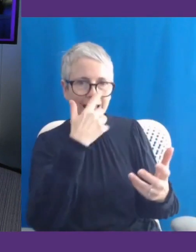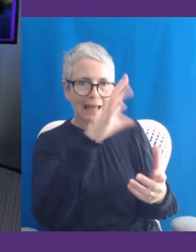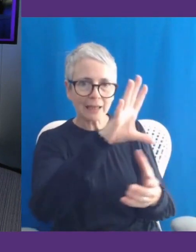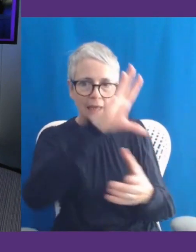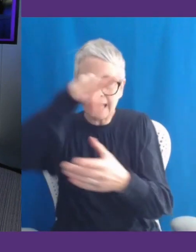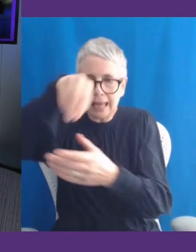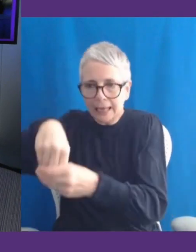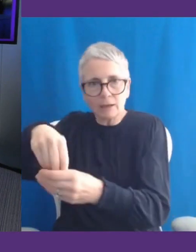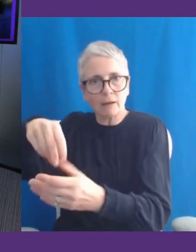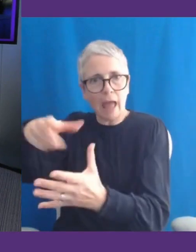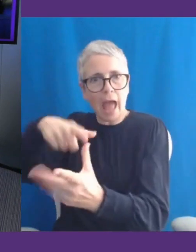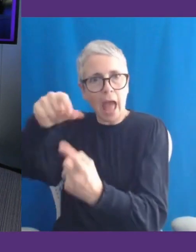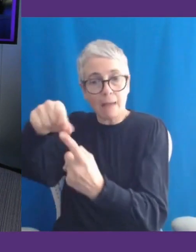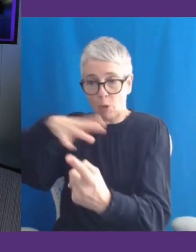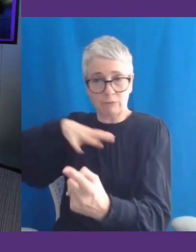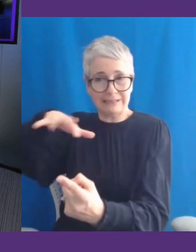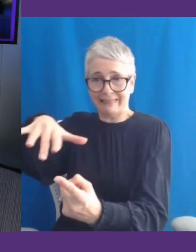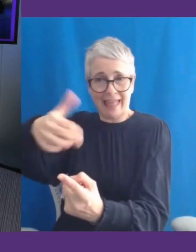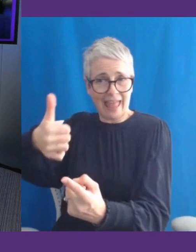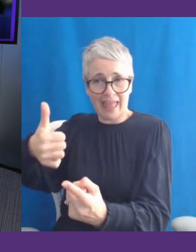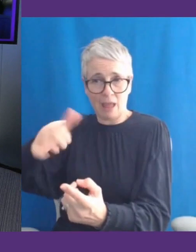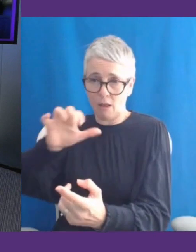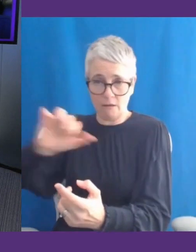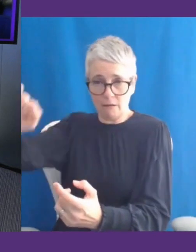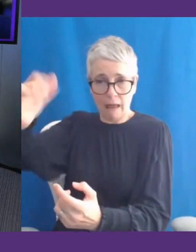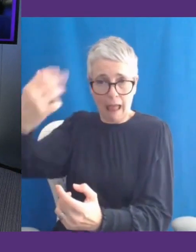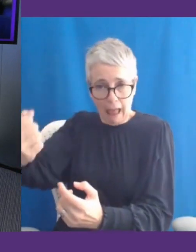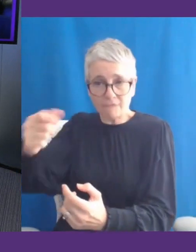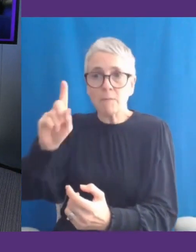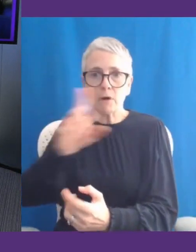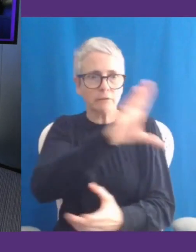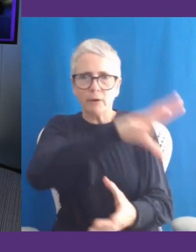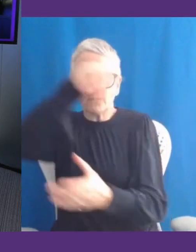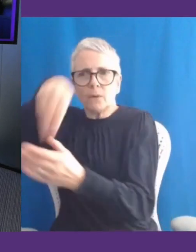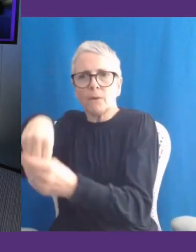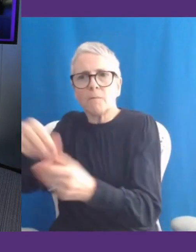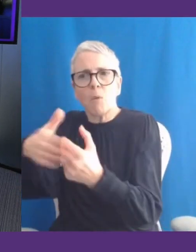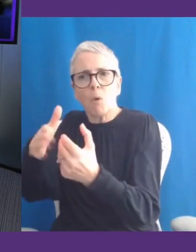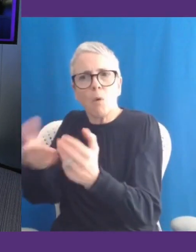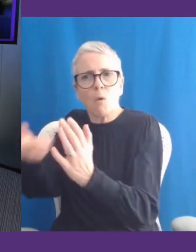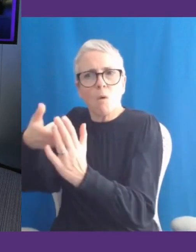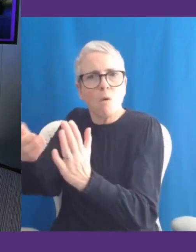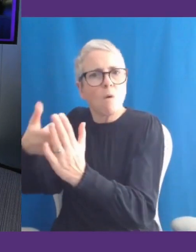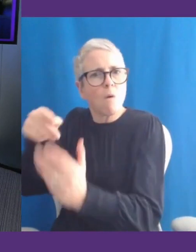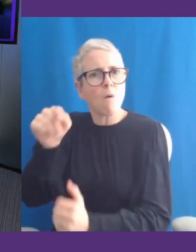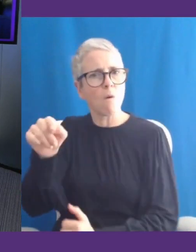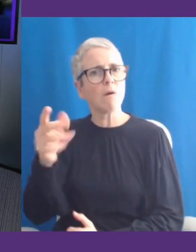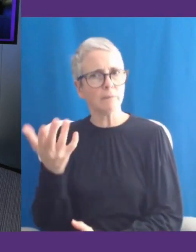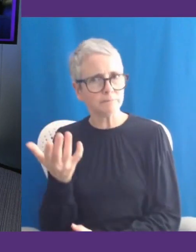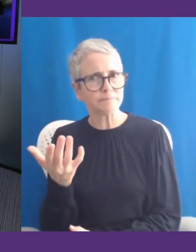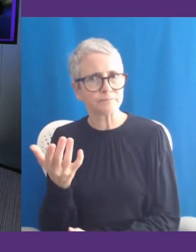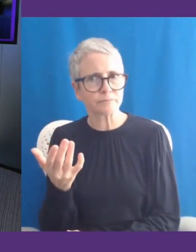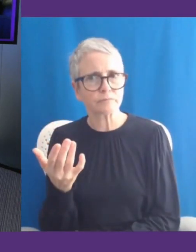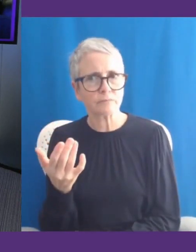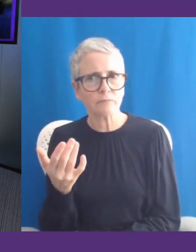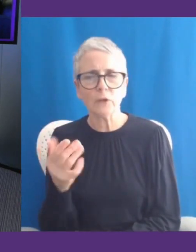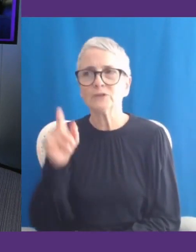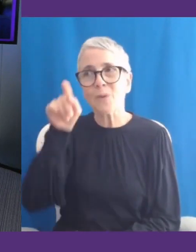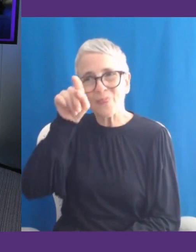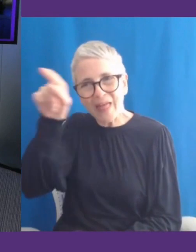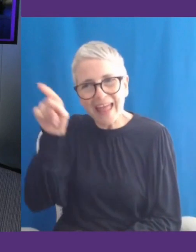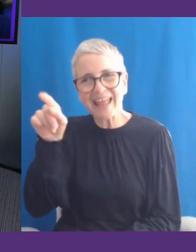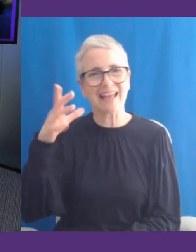really important that we get that stakeholder relationship between the public sector that are overheading and figureheading and organising and